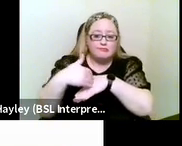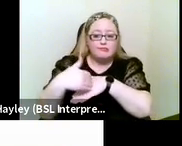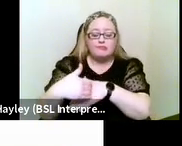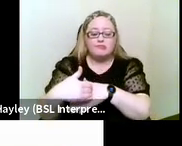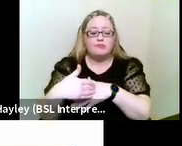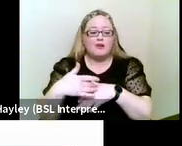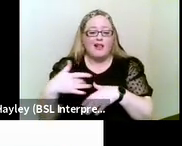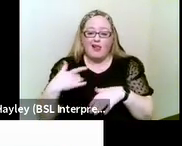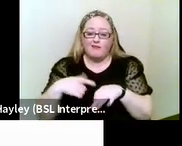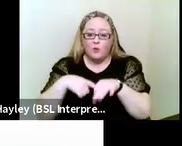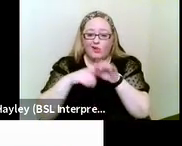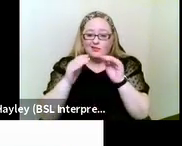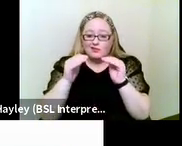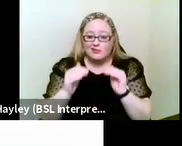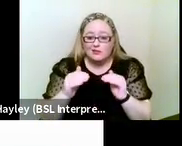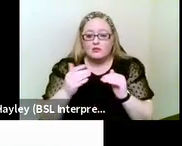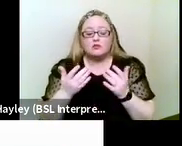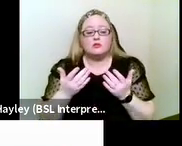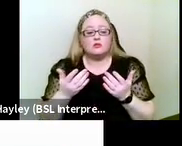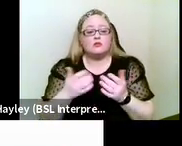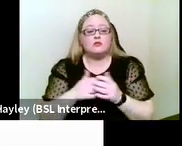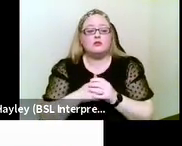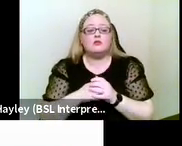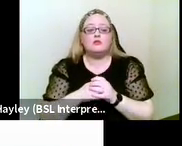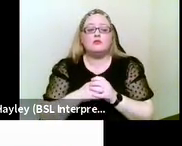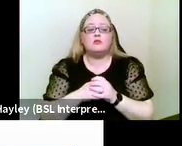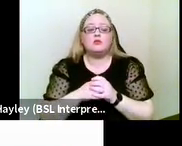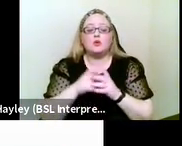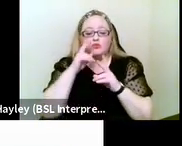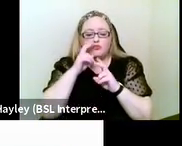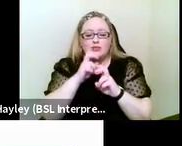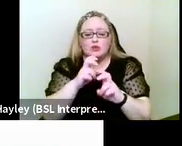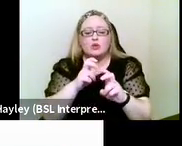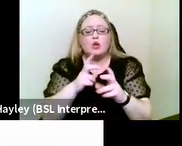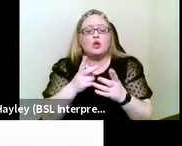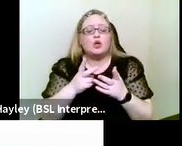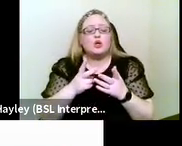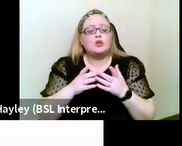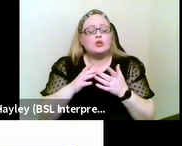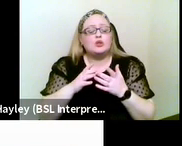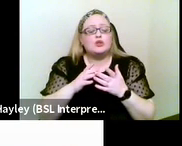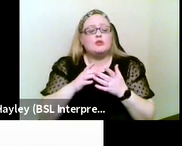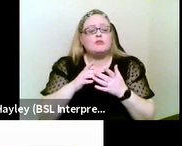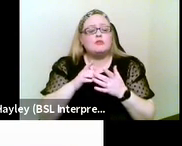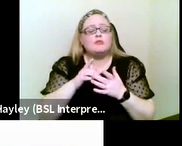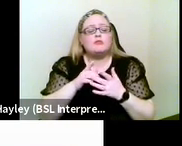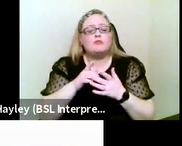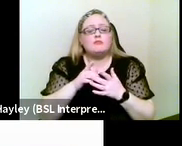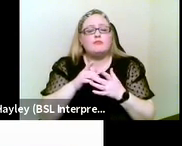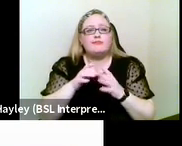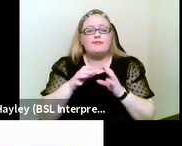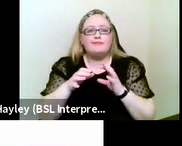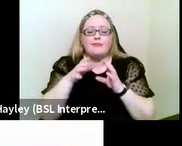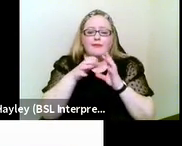life. The research picture in relation to mental health difficulties is